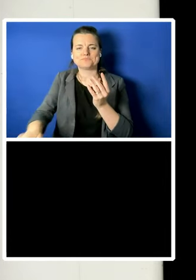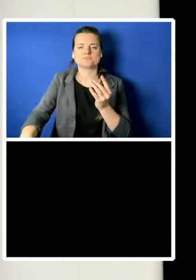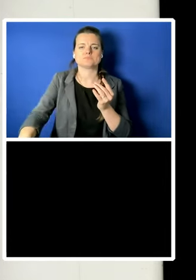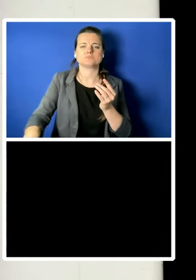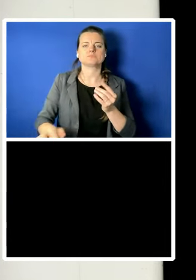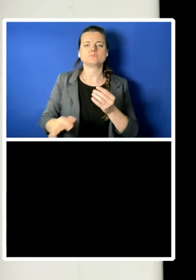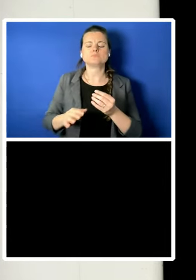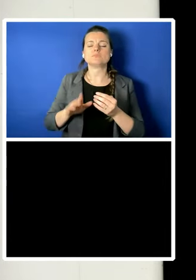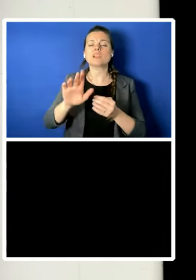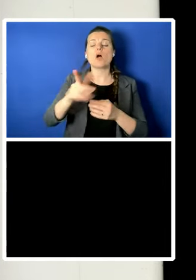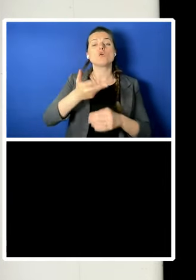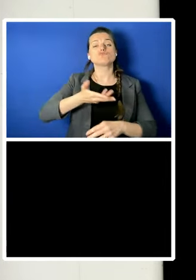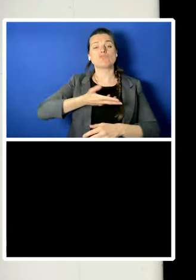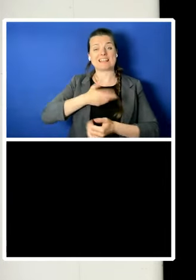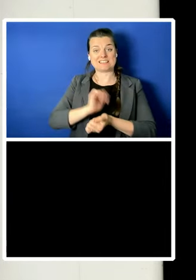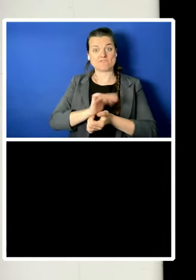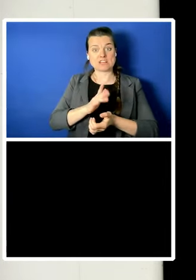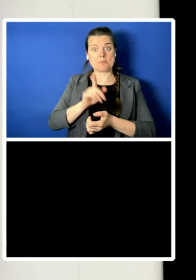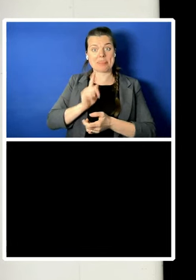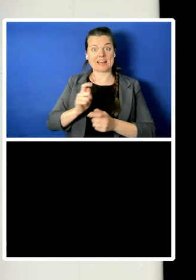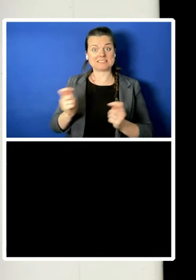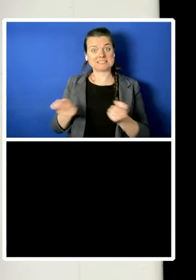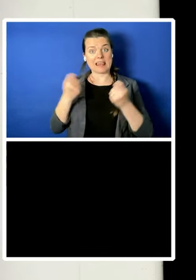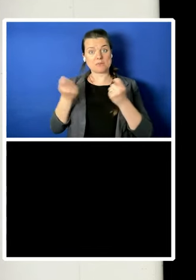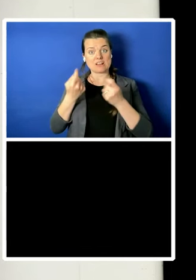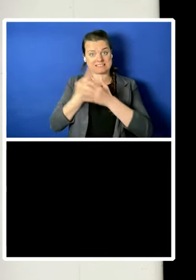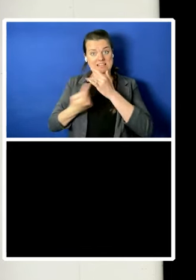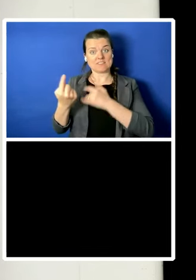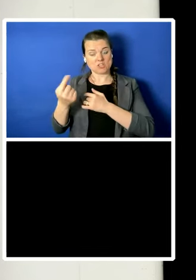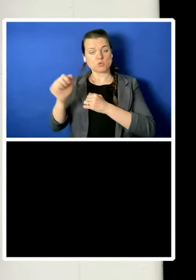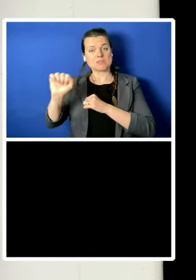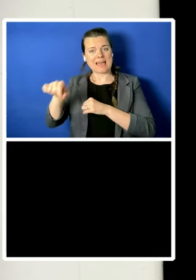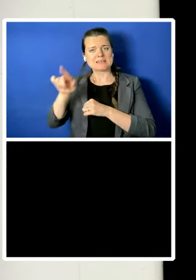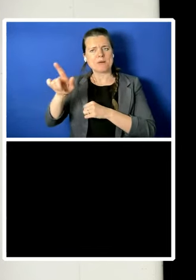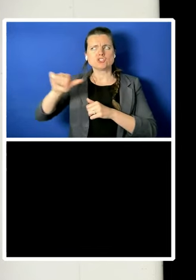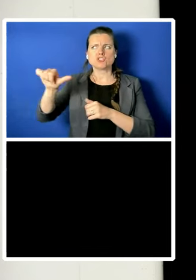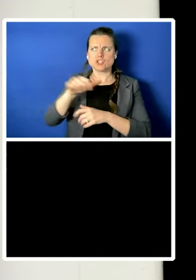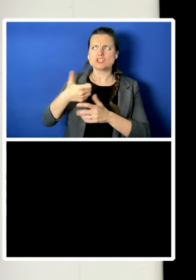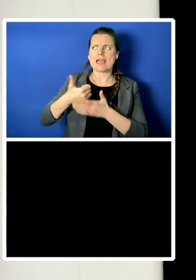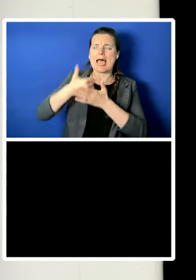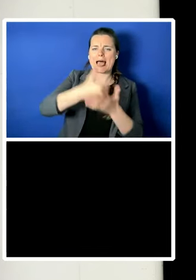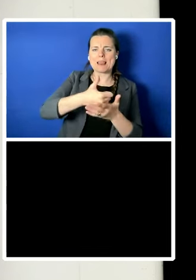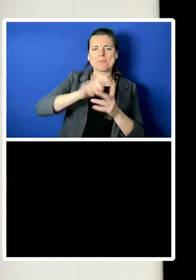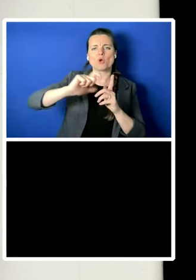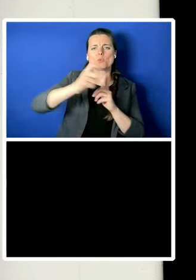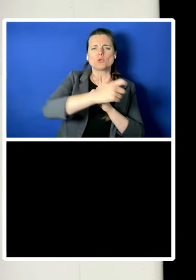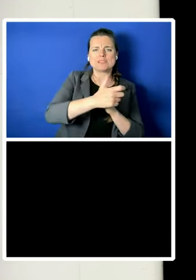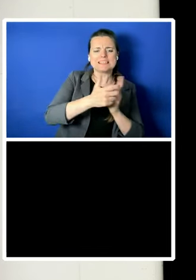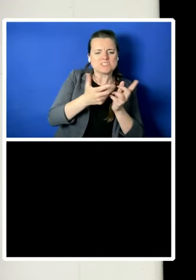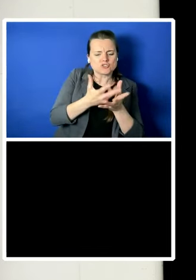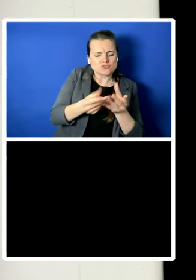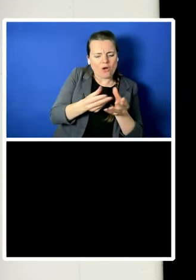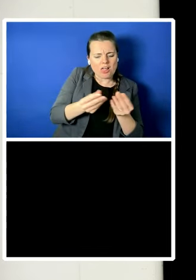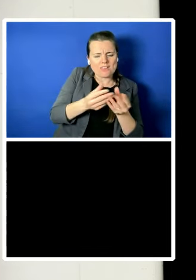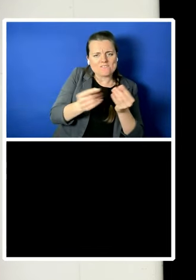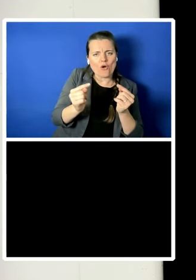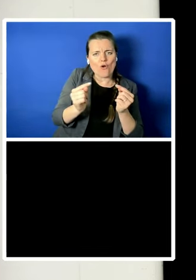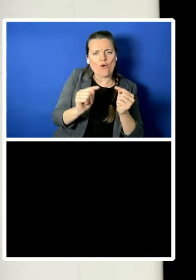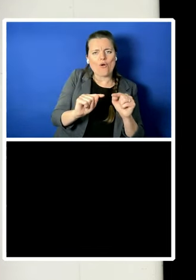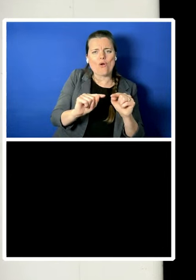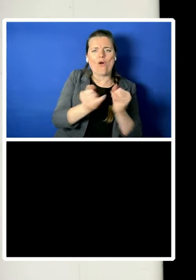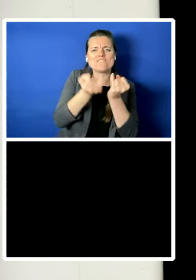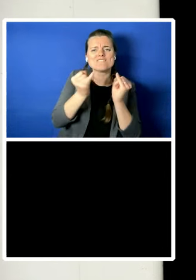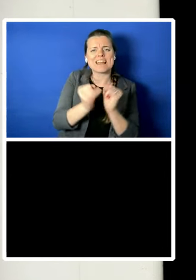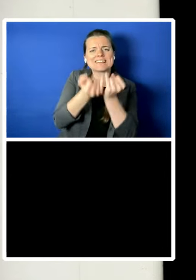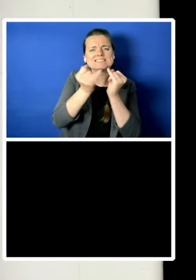celebration of the individual, are supposed to help communities navigate conflict without constant or regular